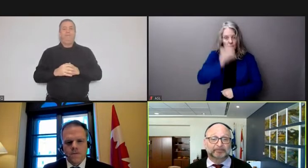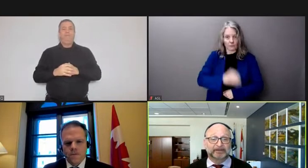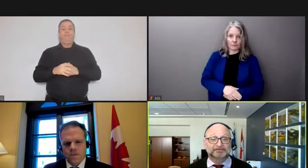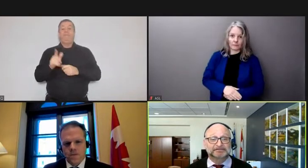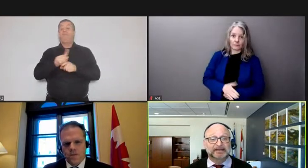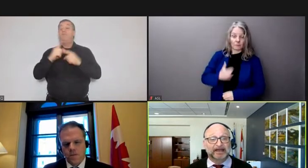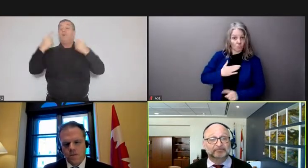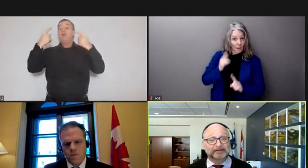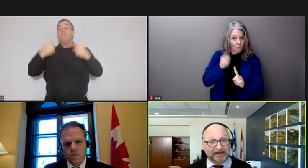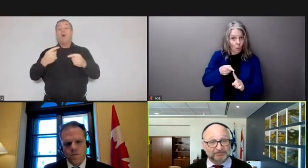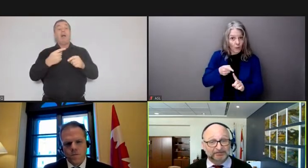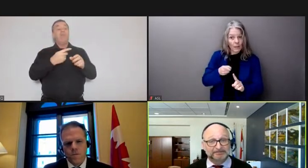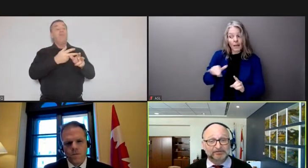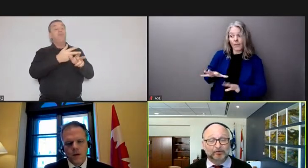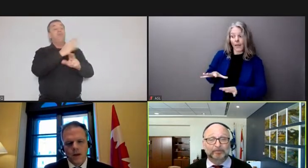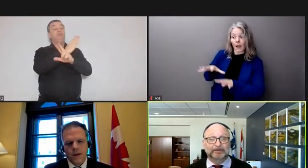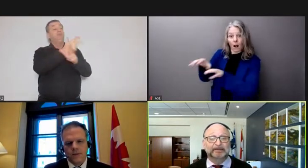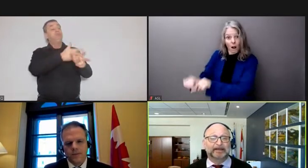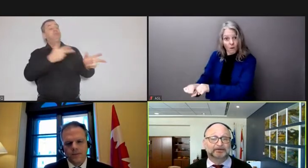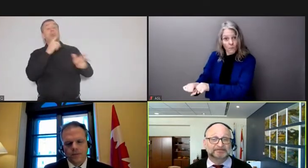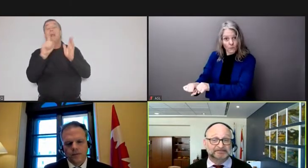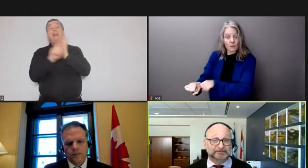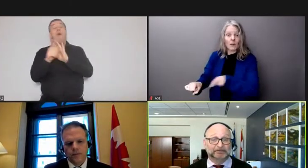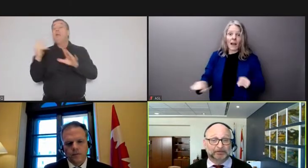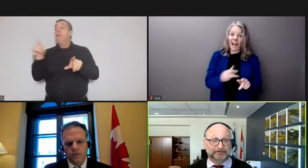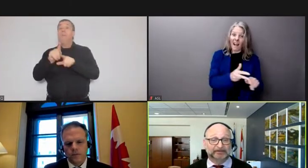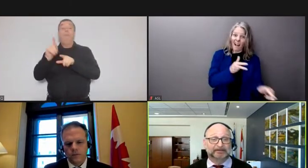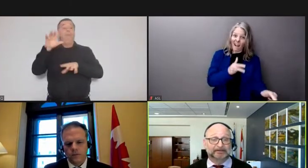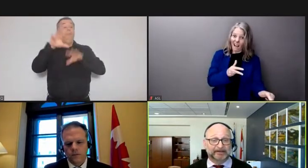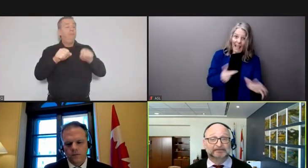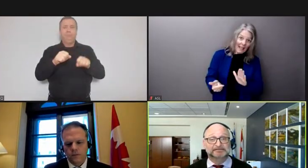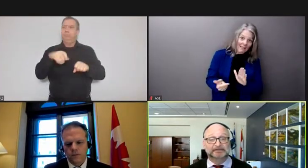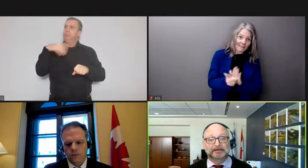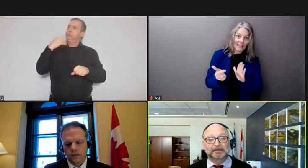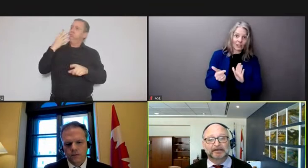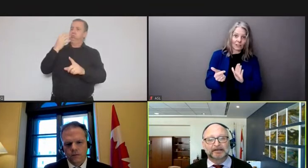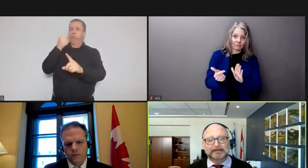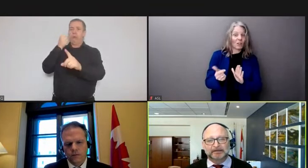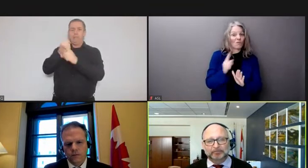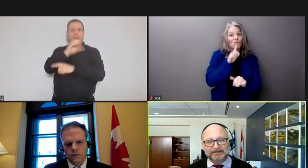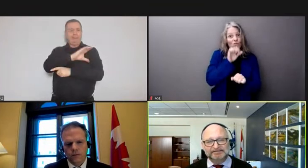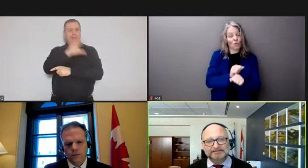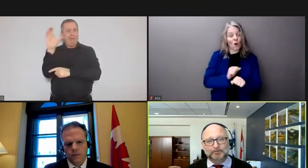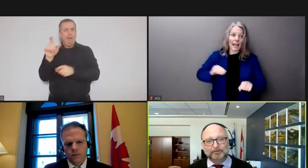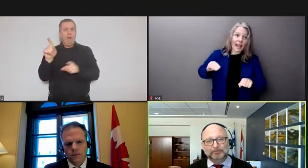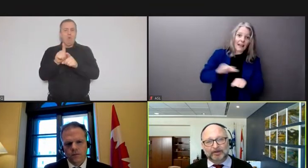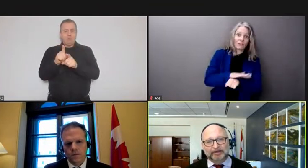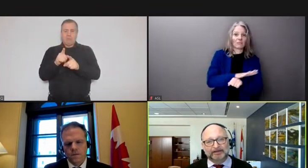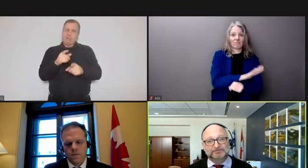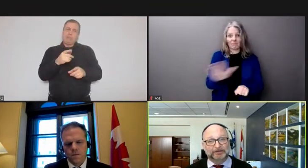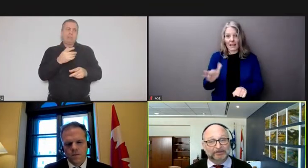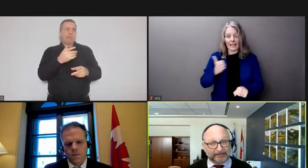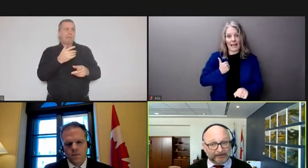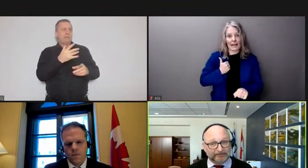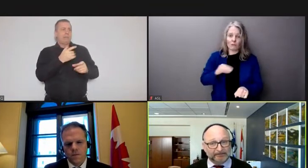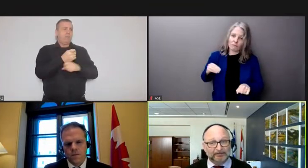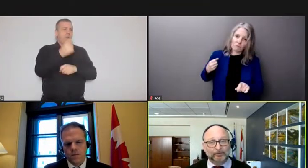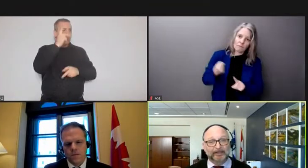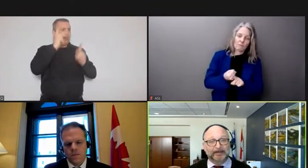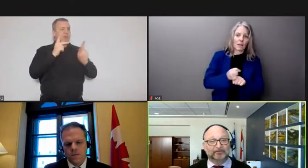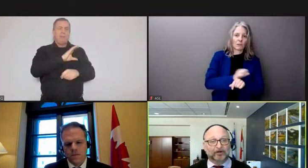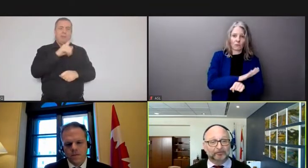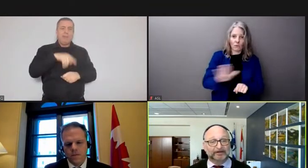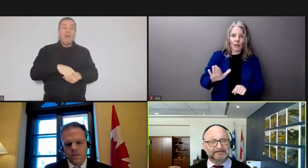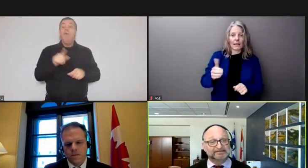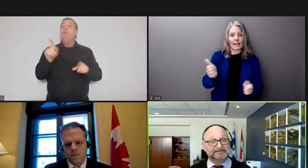occupations have been national in scope and are still hurting canadians in places where blockades were cleared we